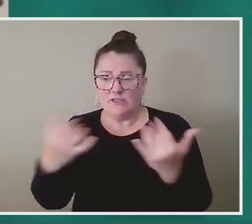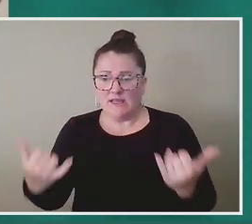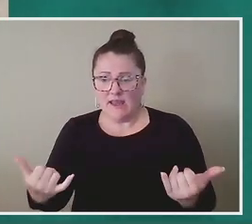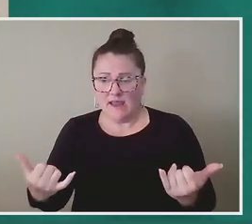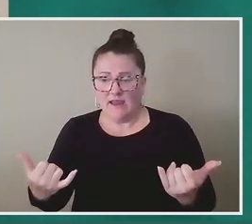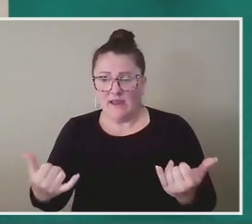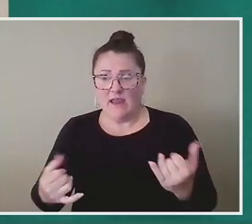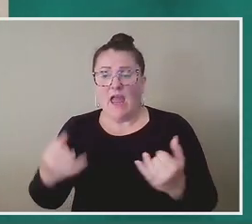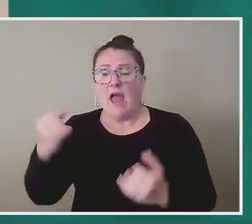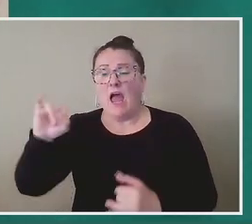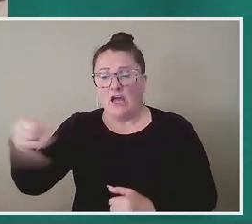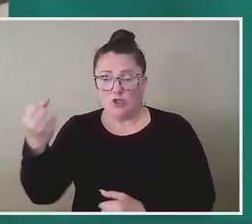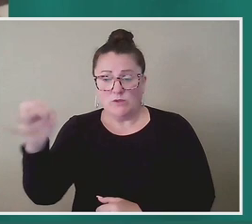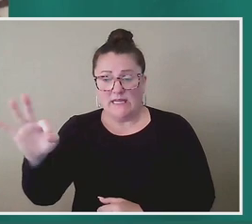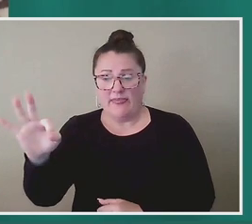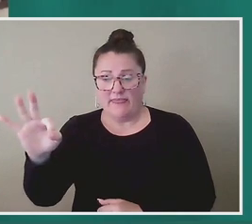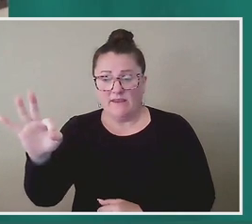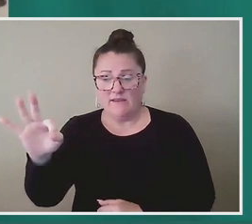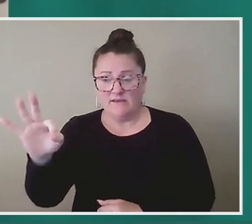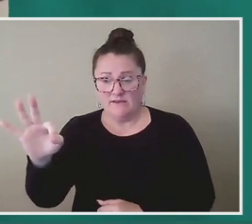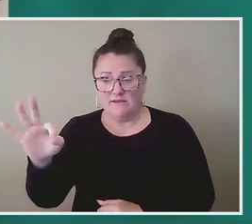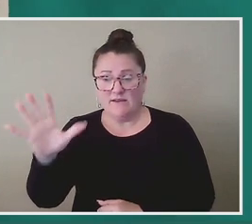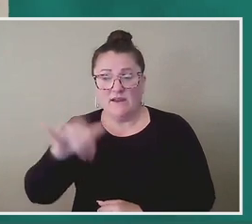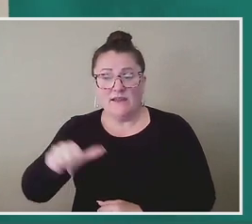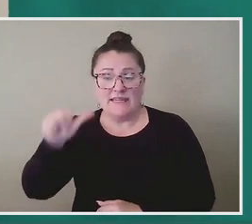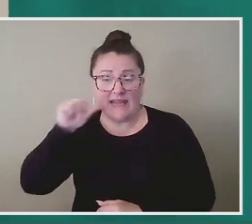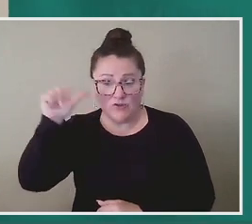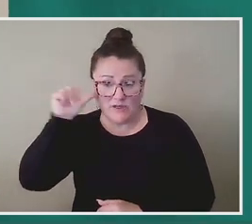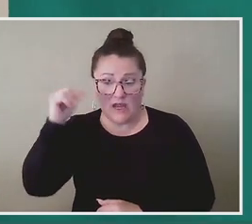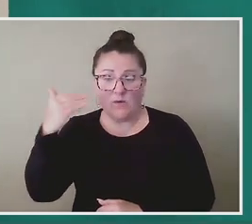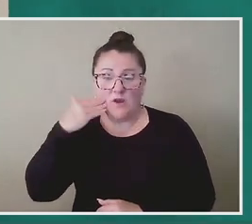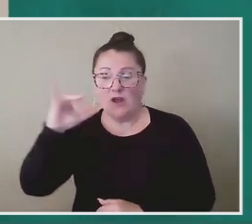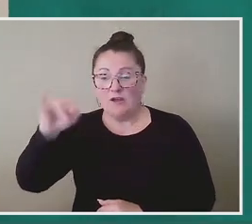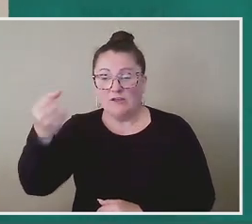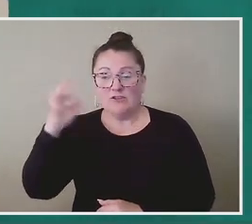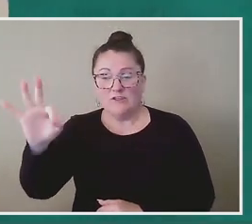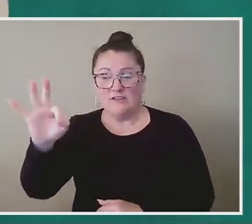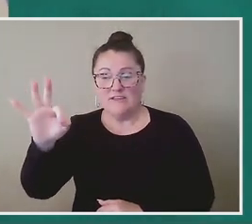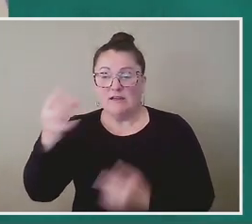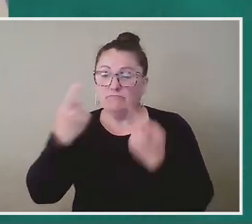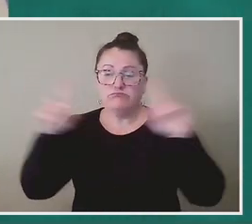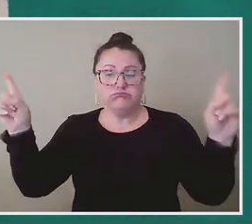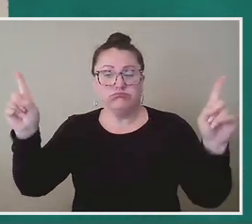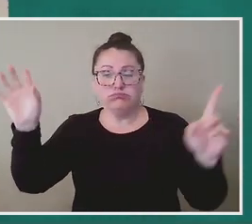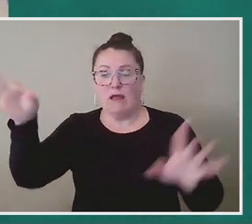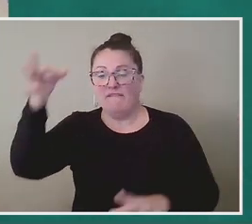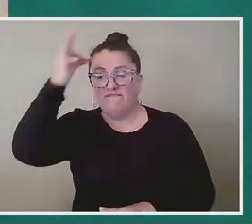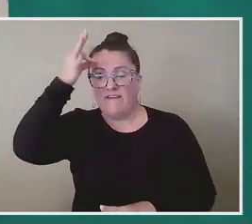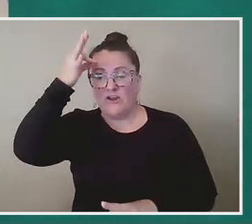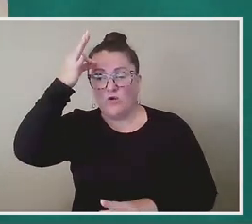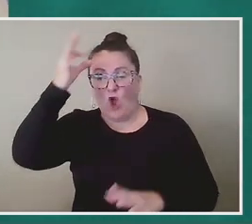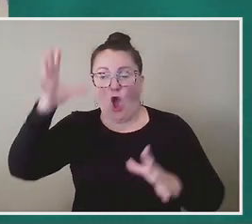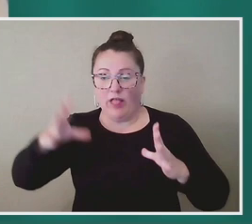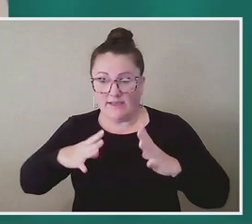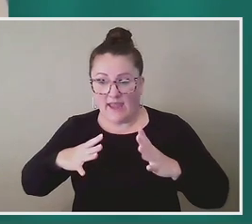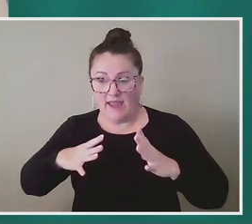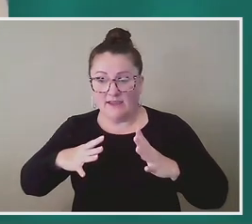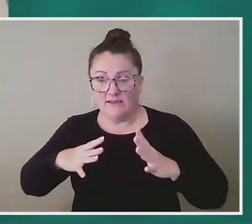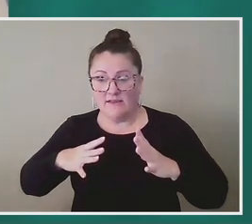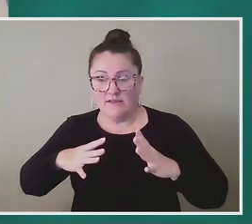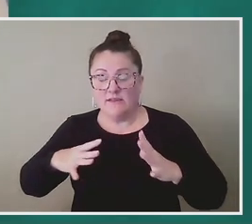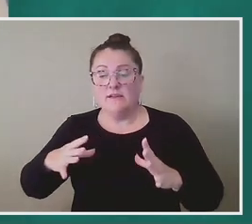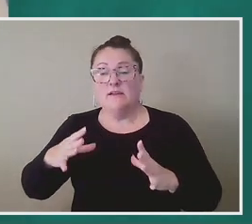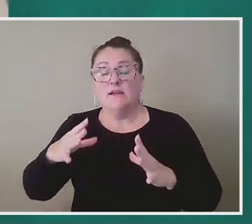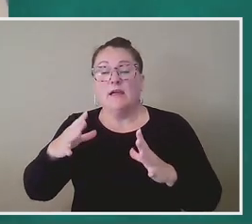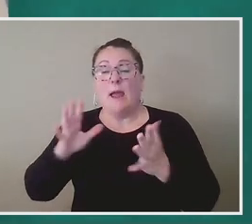Juneteenth. Yesterday, uh, we know that Juneteenth became a federal holiday and it becomes a federal holiday in a